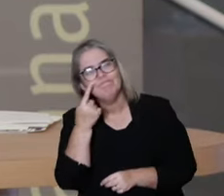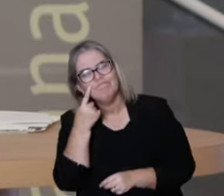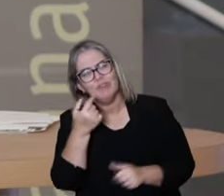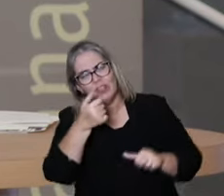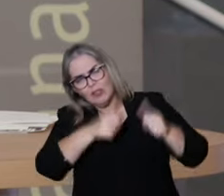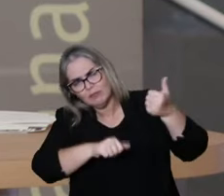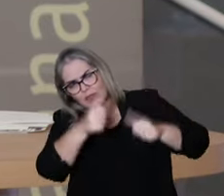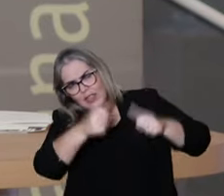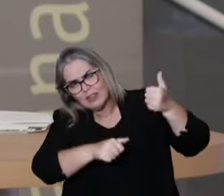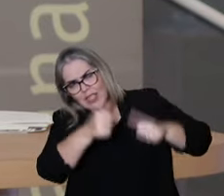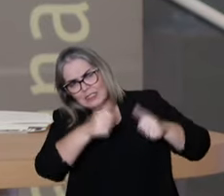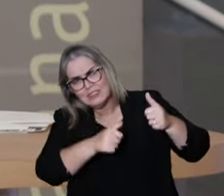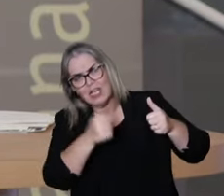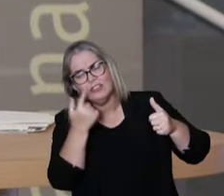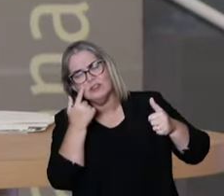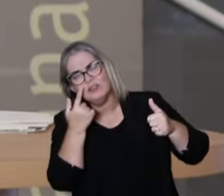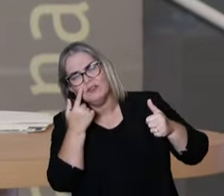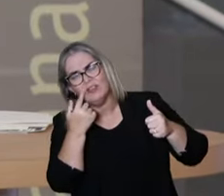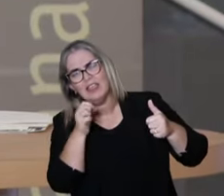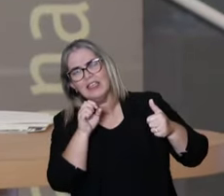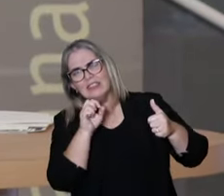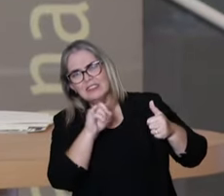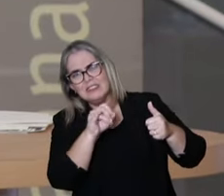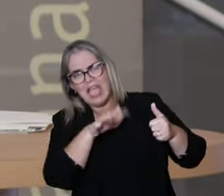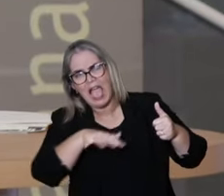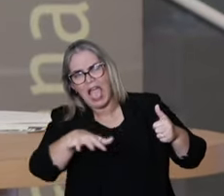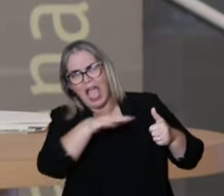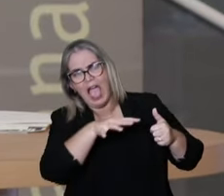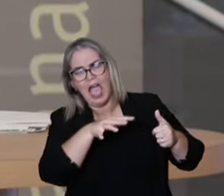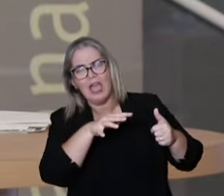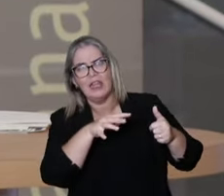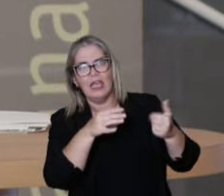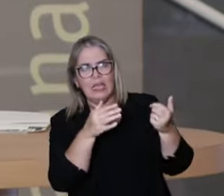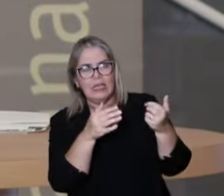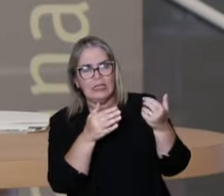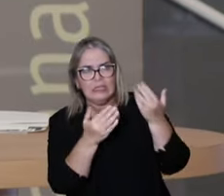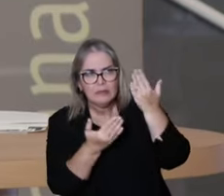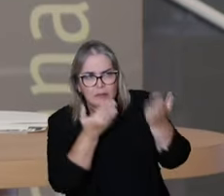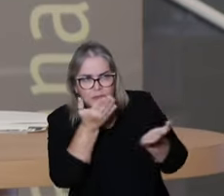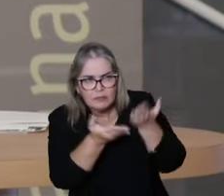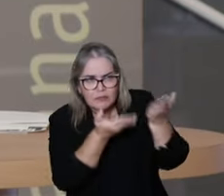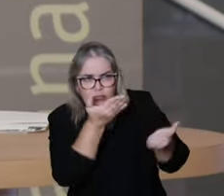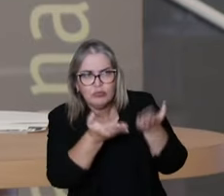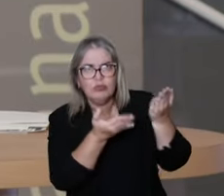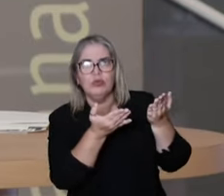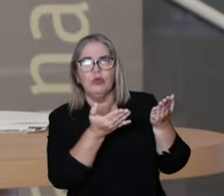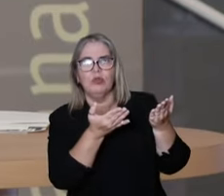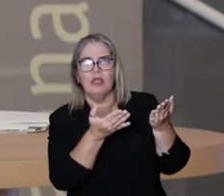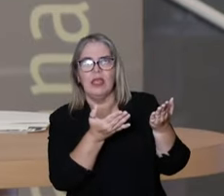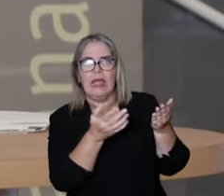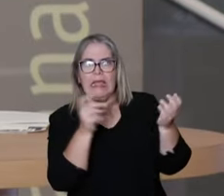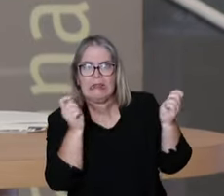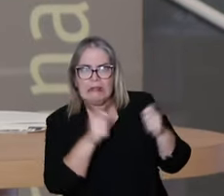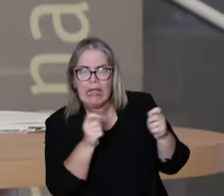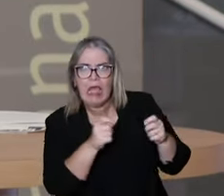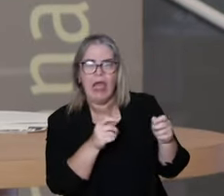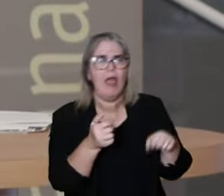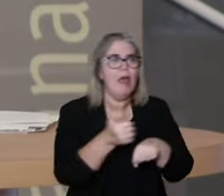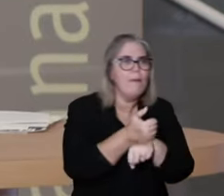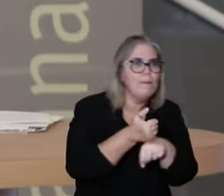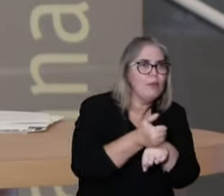of analyzing and giving visibility to the therapeutical relations,